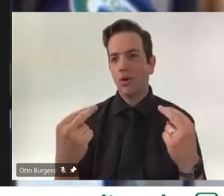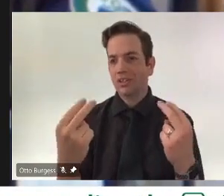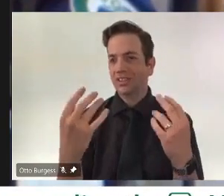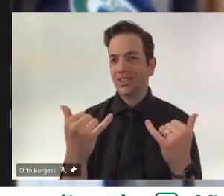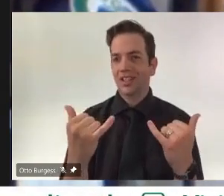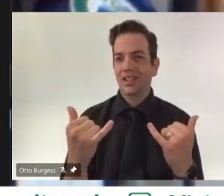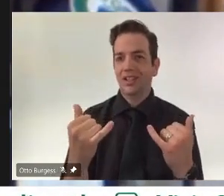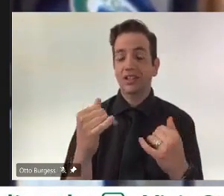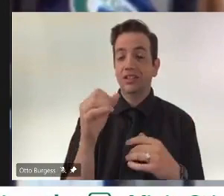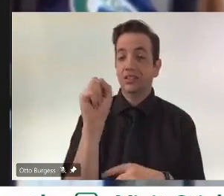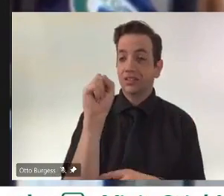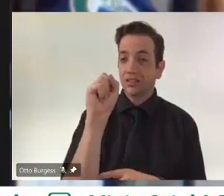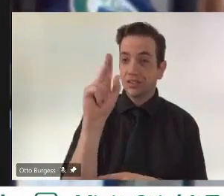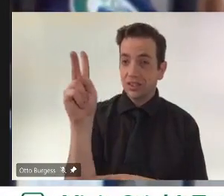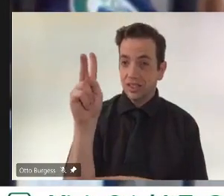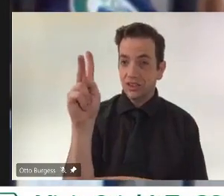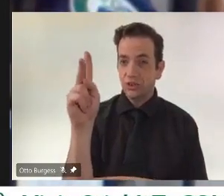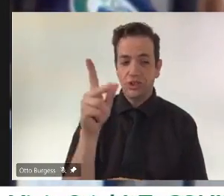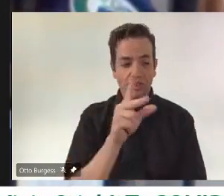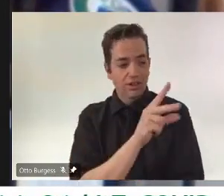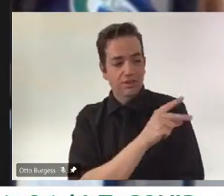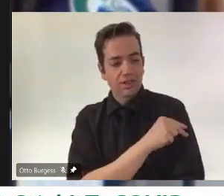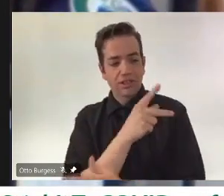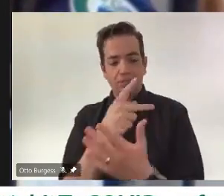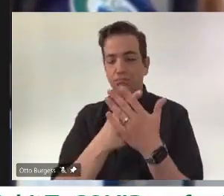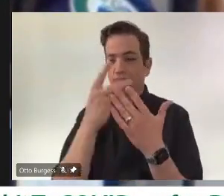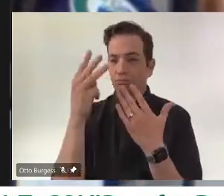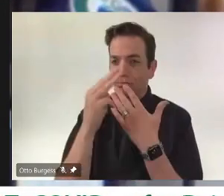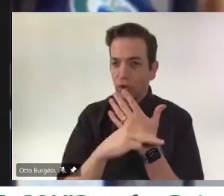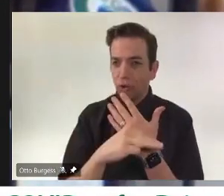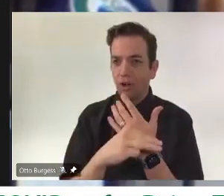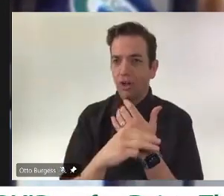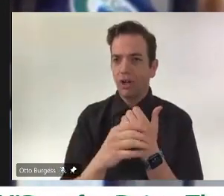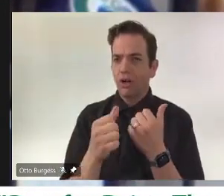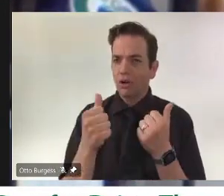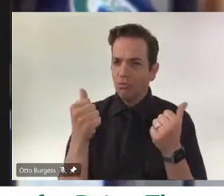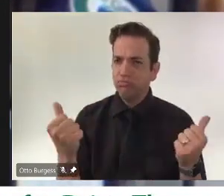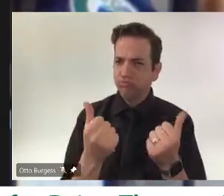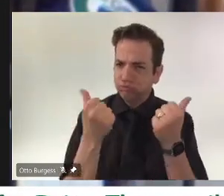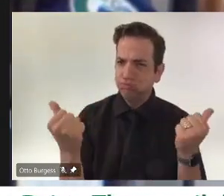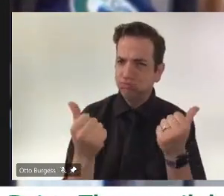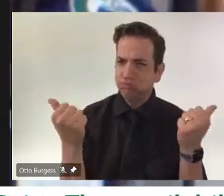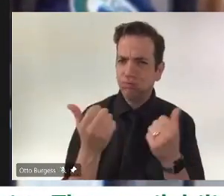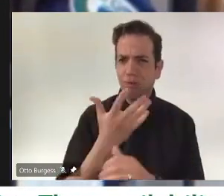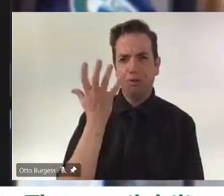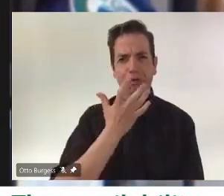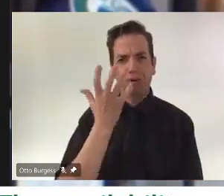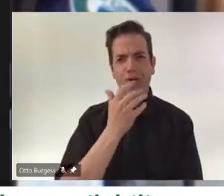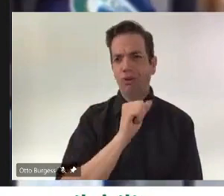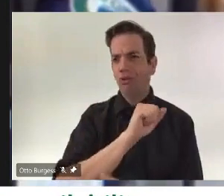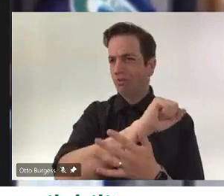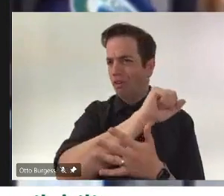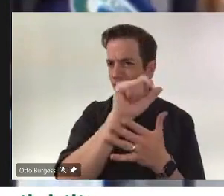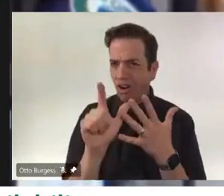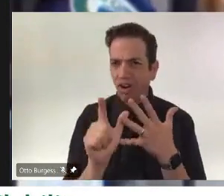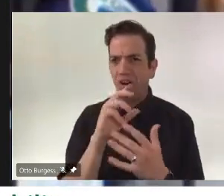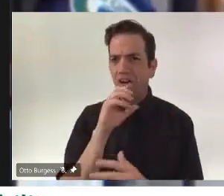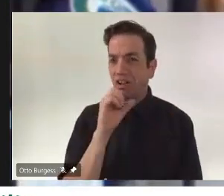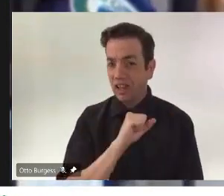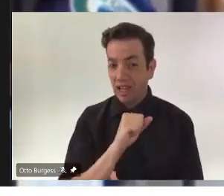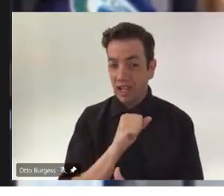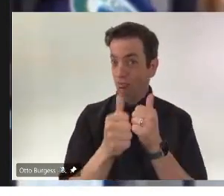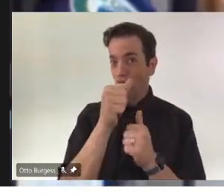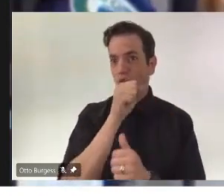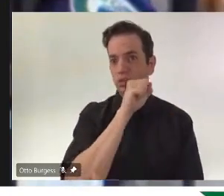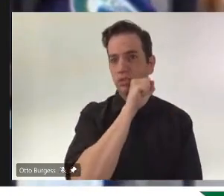program continues to enjoy huge uptake across all age groups, but especially with our seniors. As you know, residents